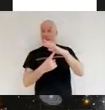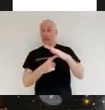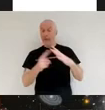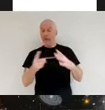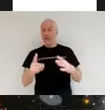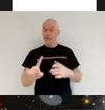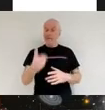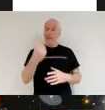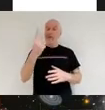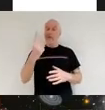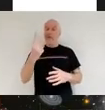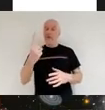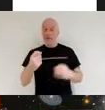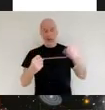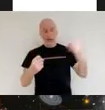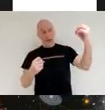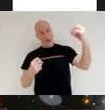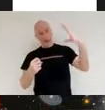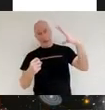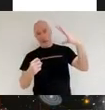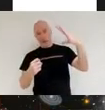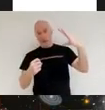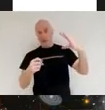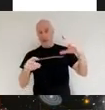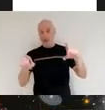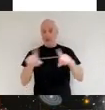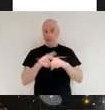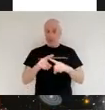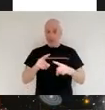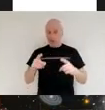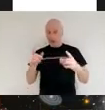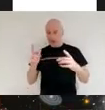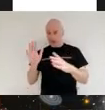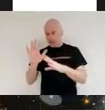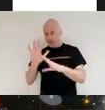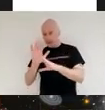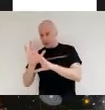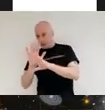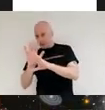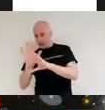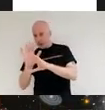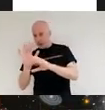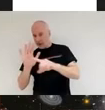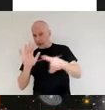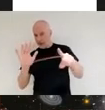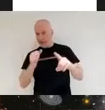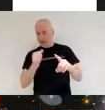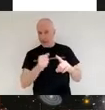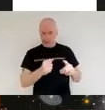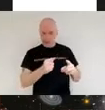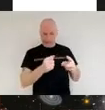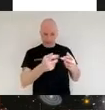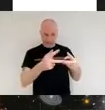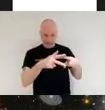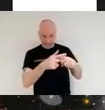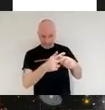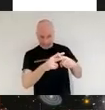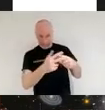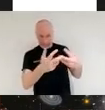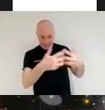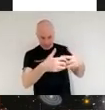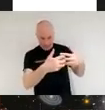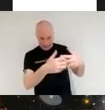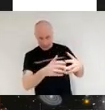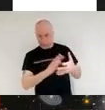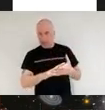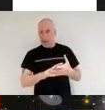shield would deploy that would shade the side of the telescope that has all of the instruments on so that it can start that process of